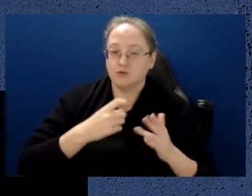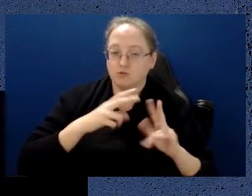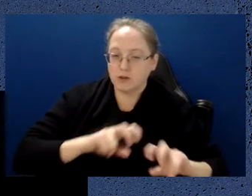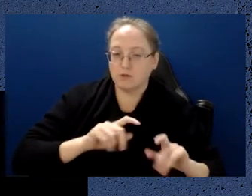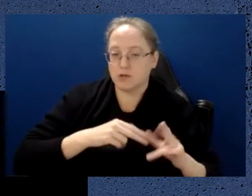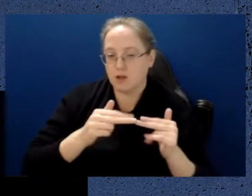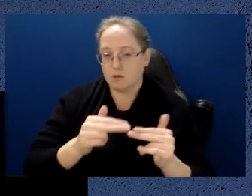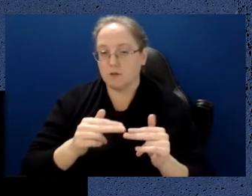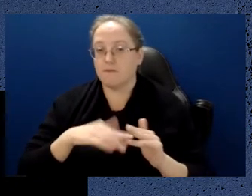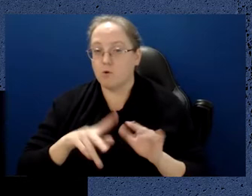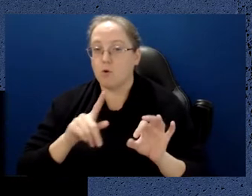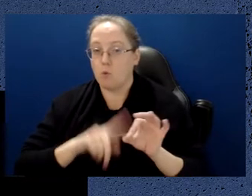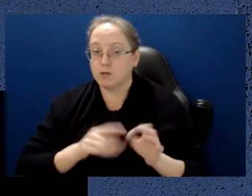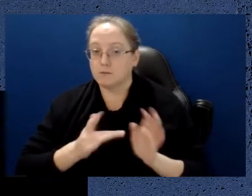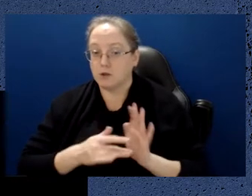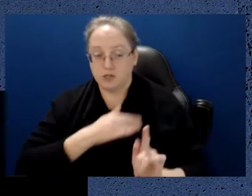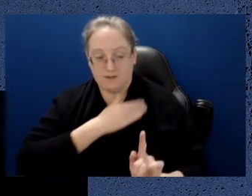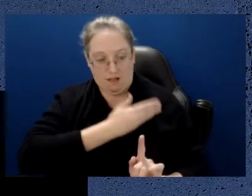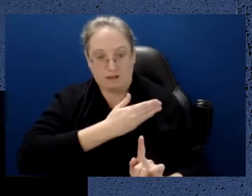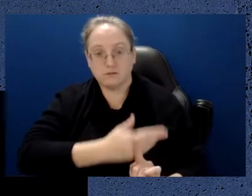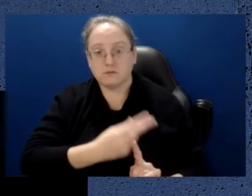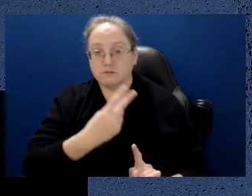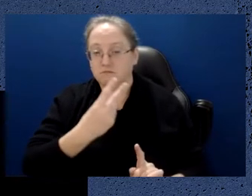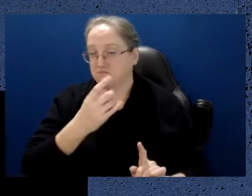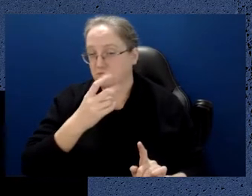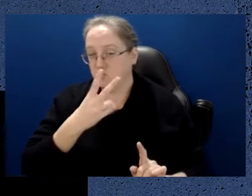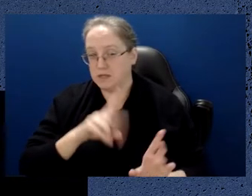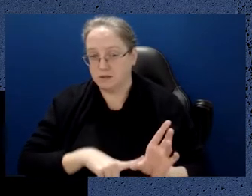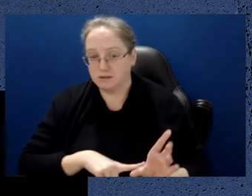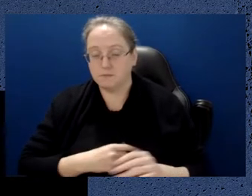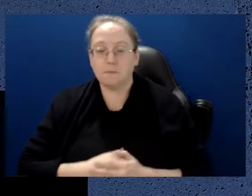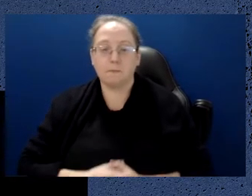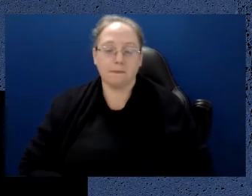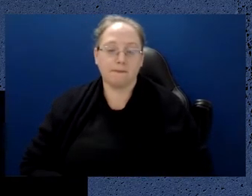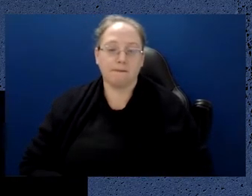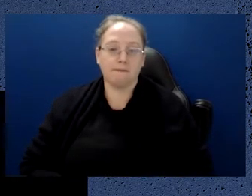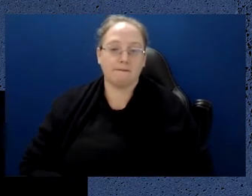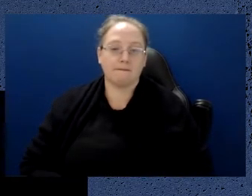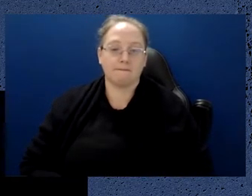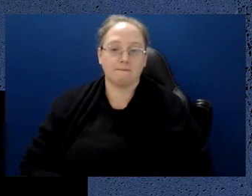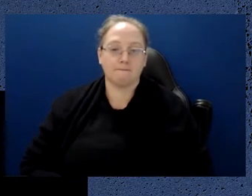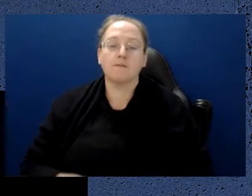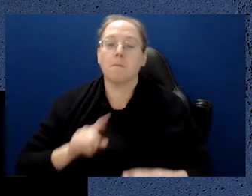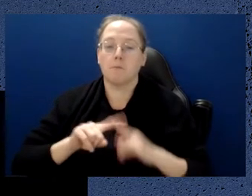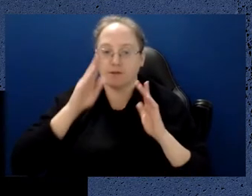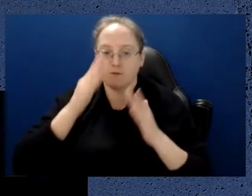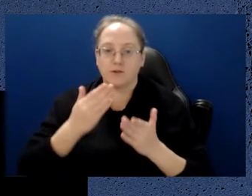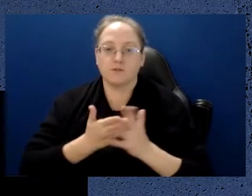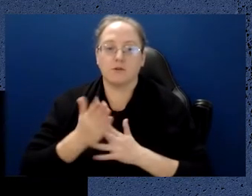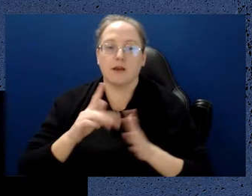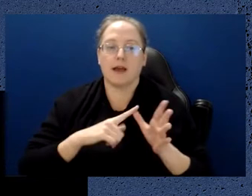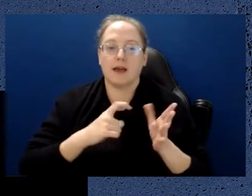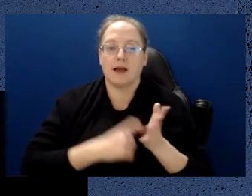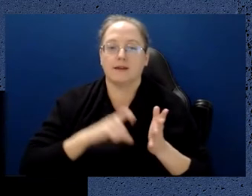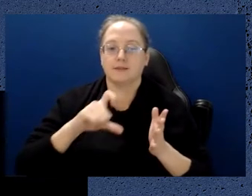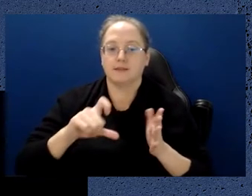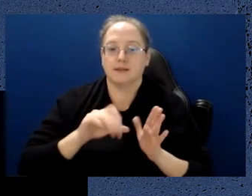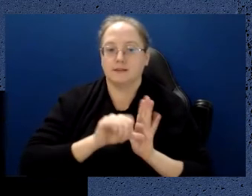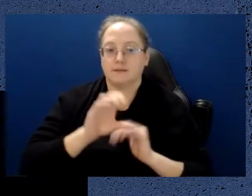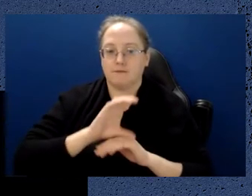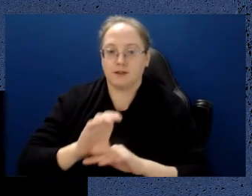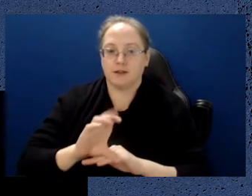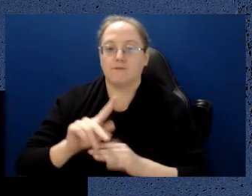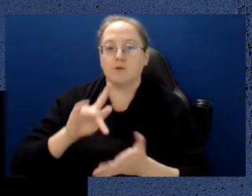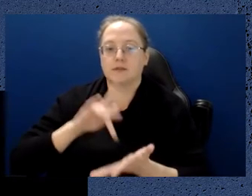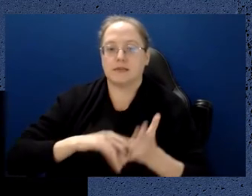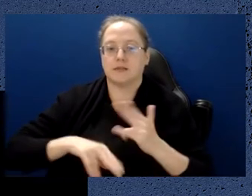over two decades now. And it's predominantly been through the ARC's funding of centers of excellence, which